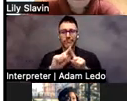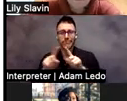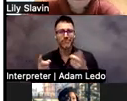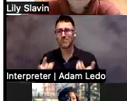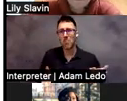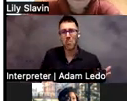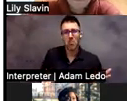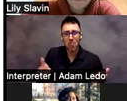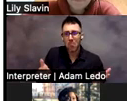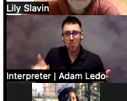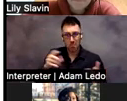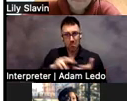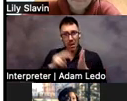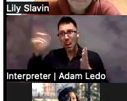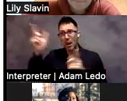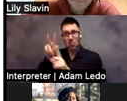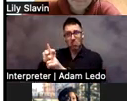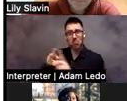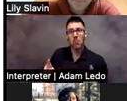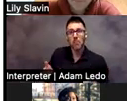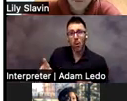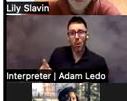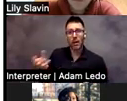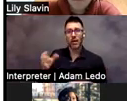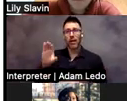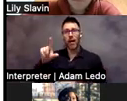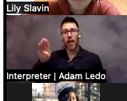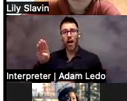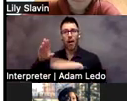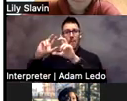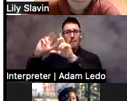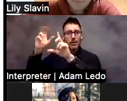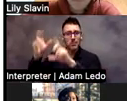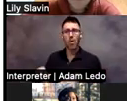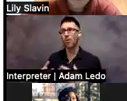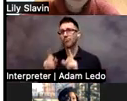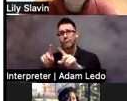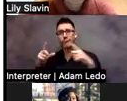whether it's a club basketball, whether they're going to a fitness gym or they're going to a pool.